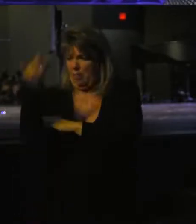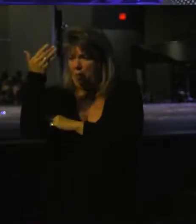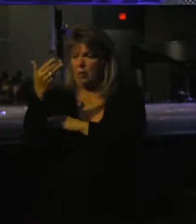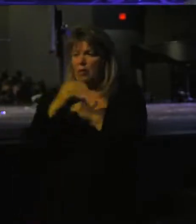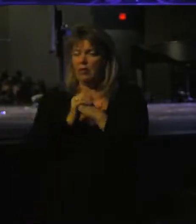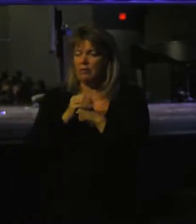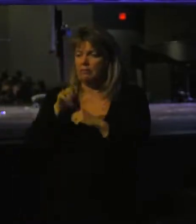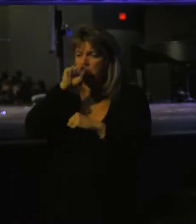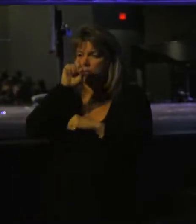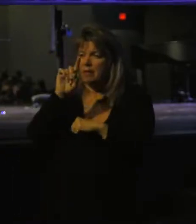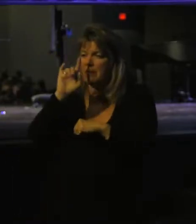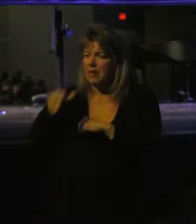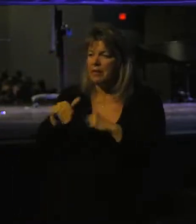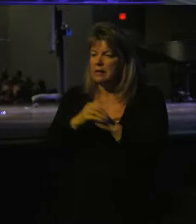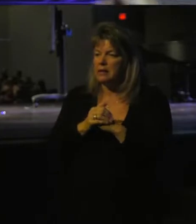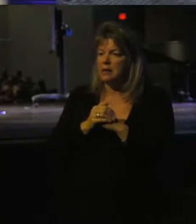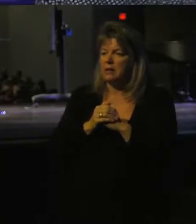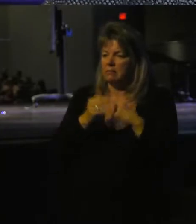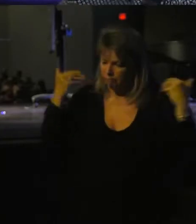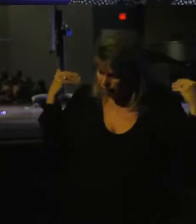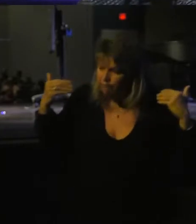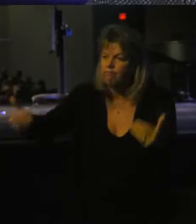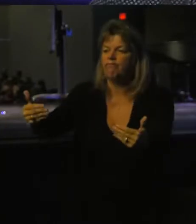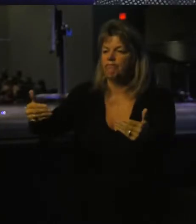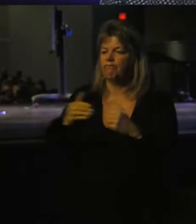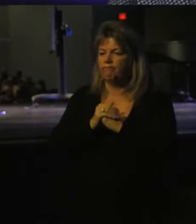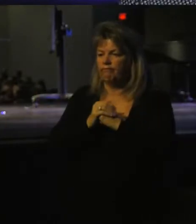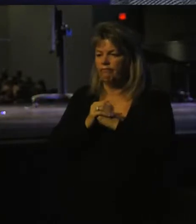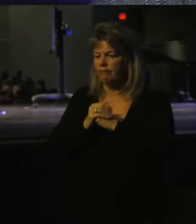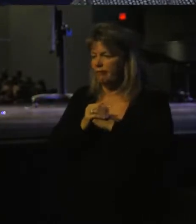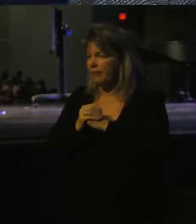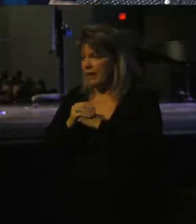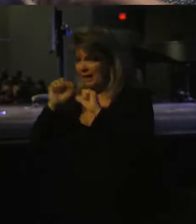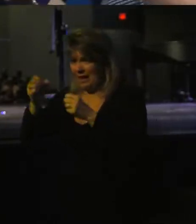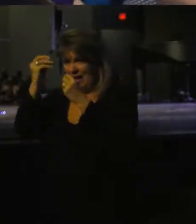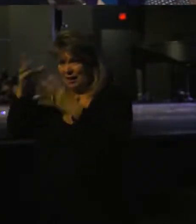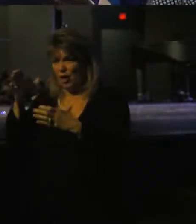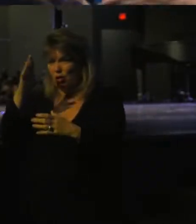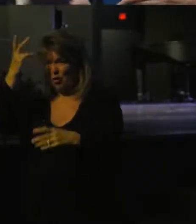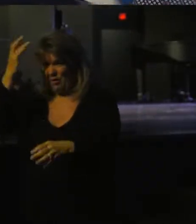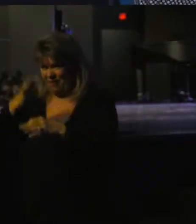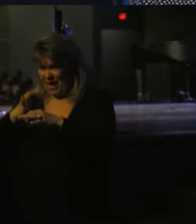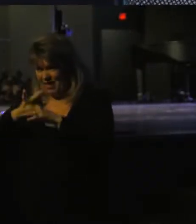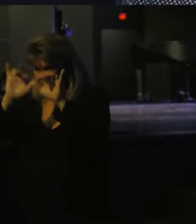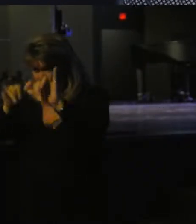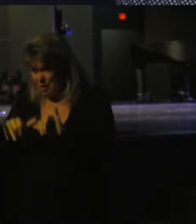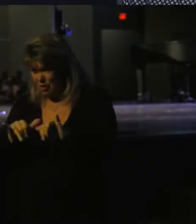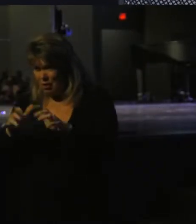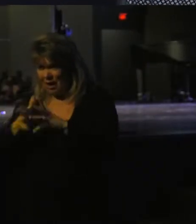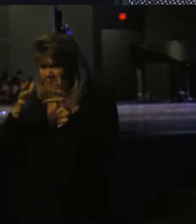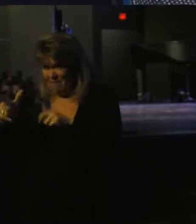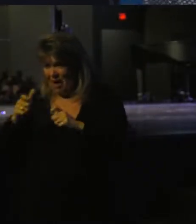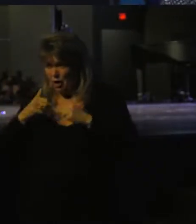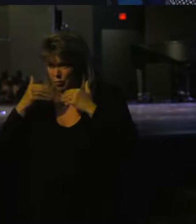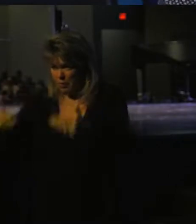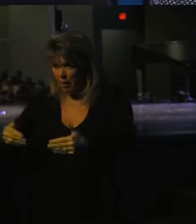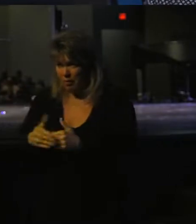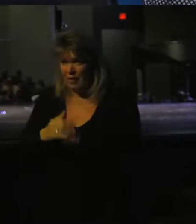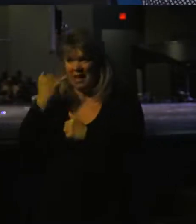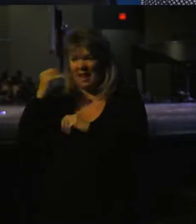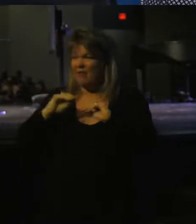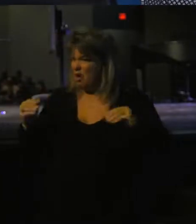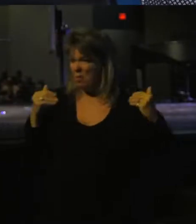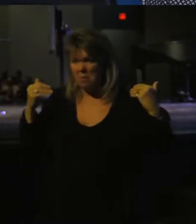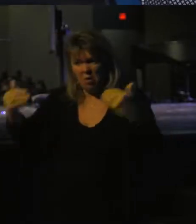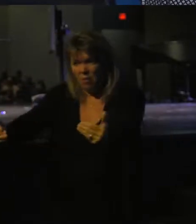What I love about this is that there was movement connected to his faith. Can I tell you that your faith is measured by your movement? If there is no